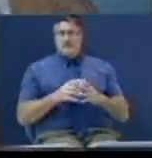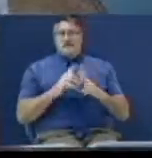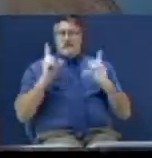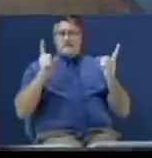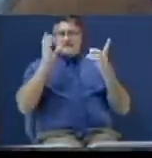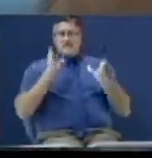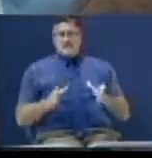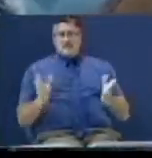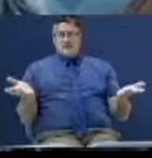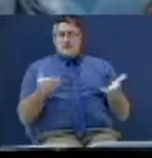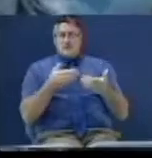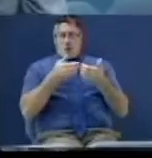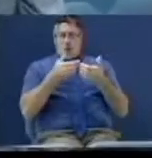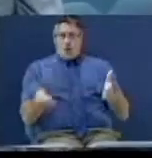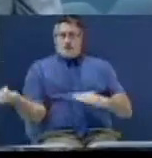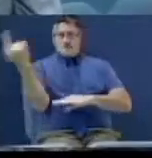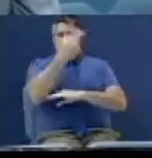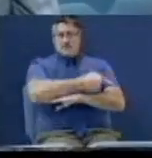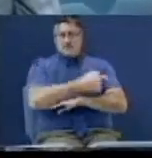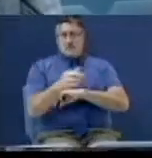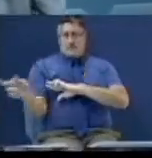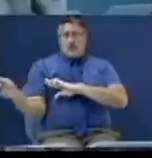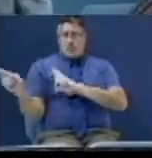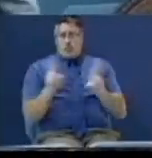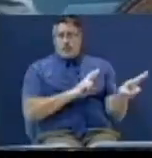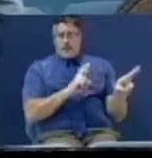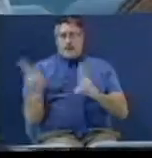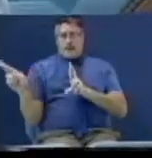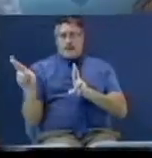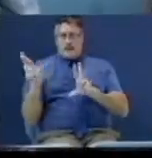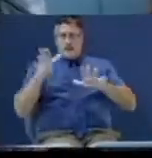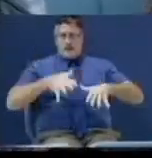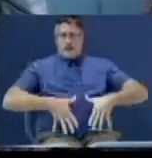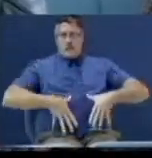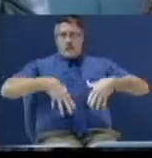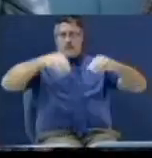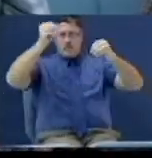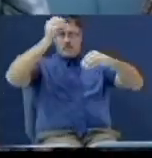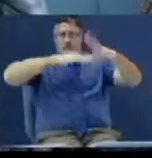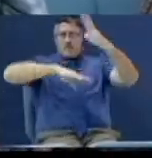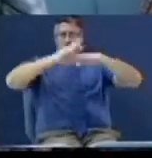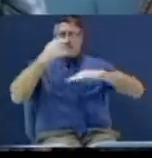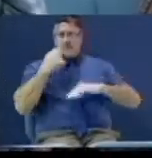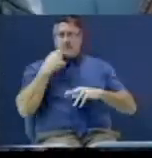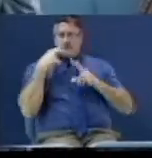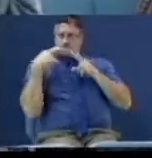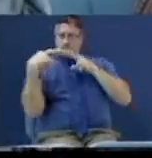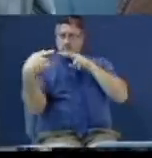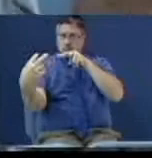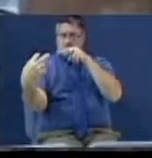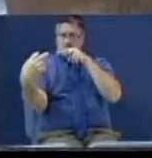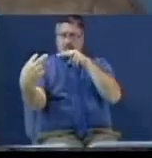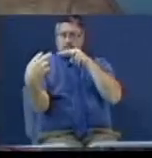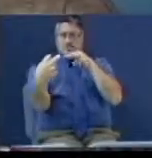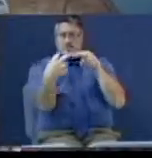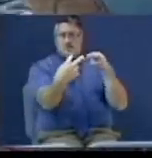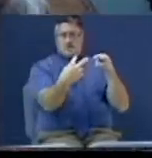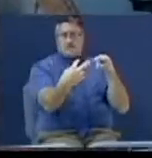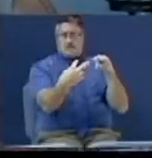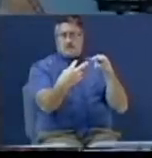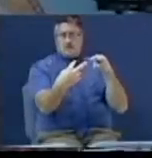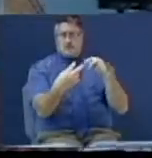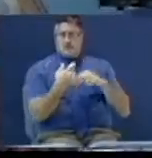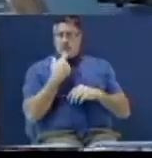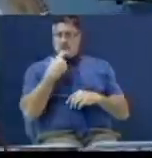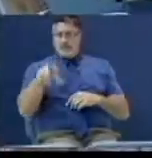you're here lost today. We're getting ready for the rapture, and I'm looking you right in your eyeball and telling you, you better say you're getting out of my